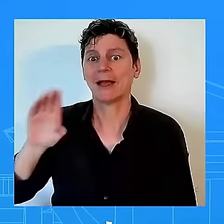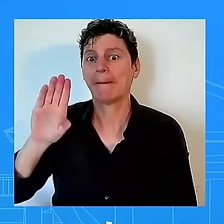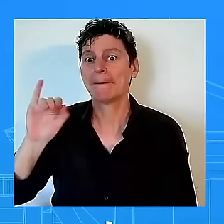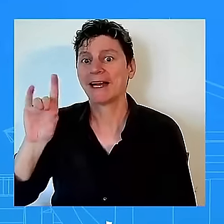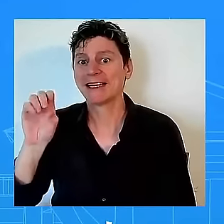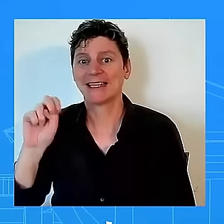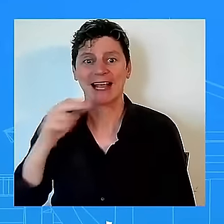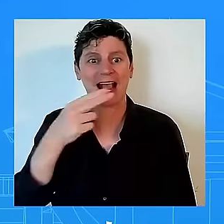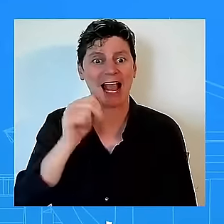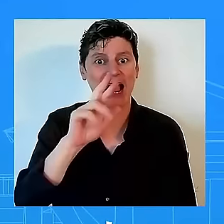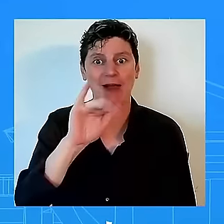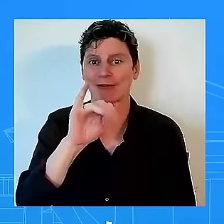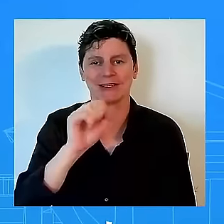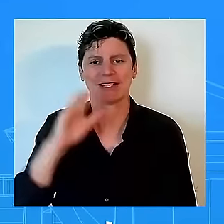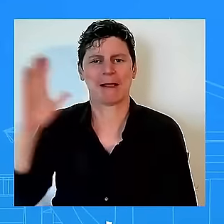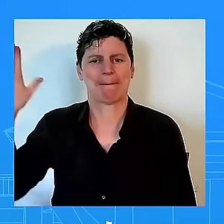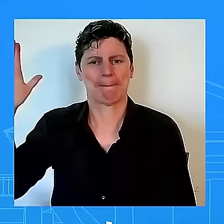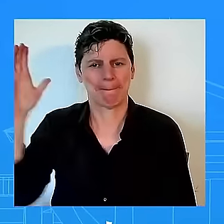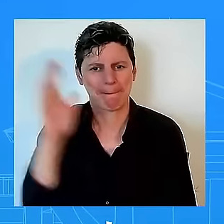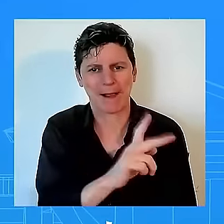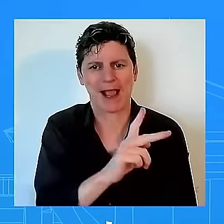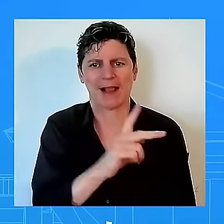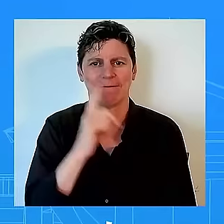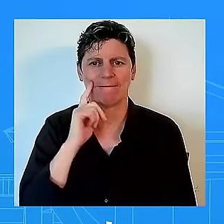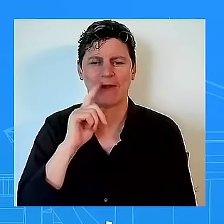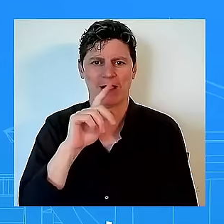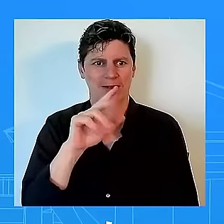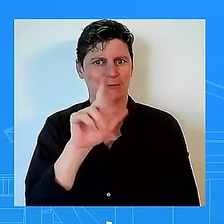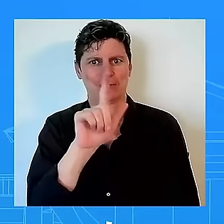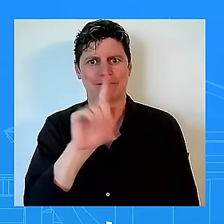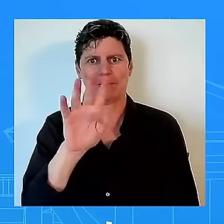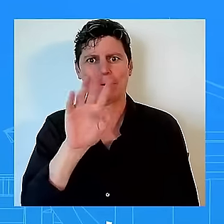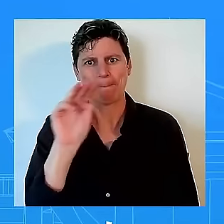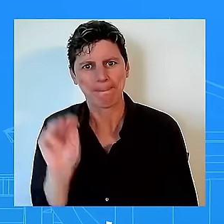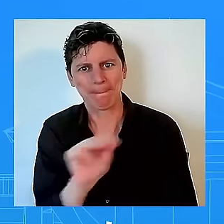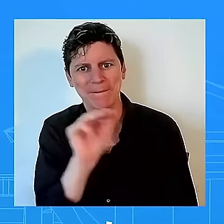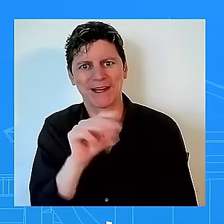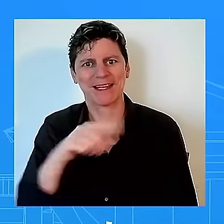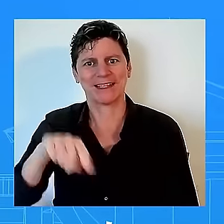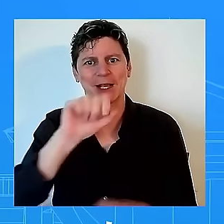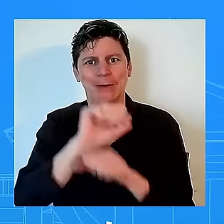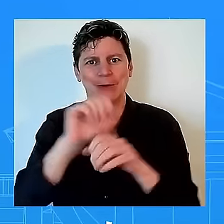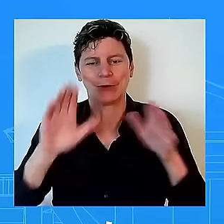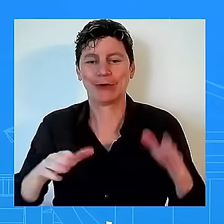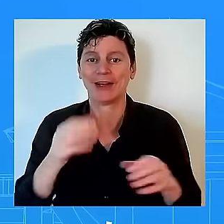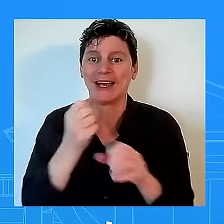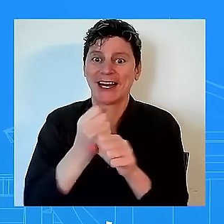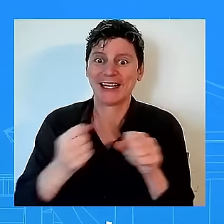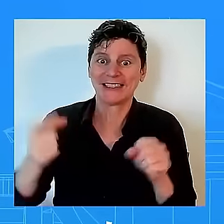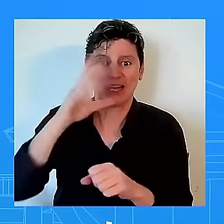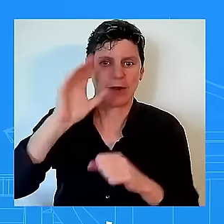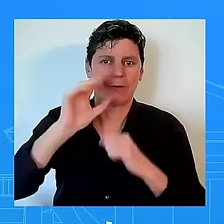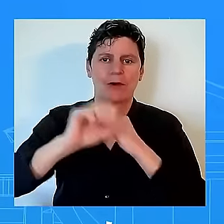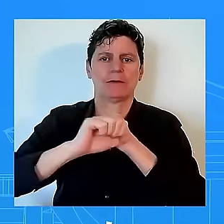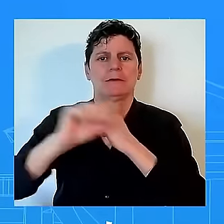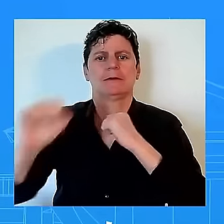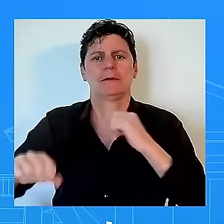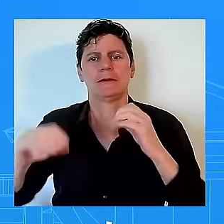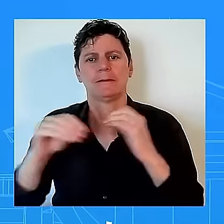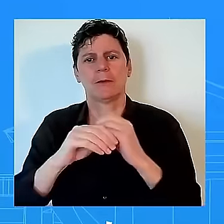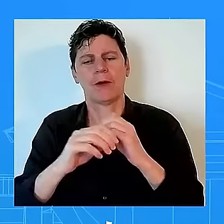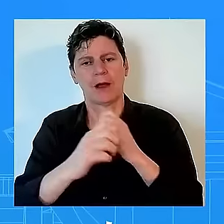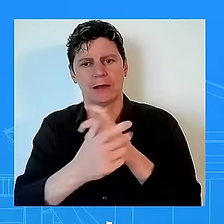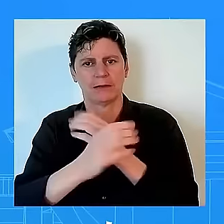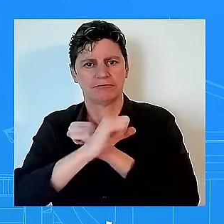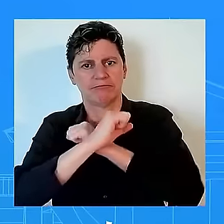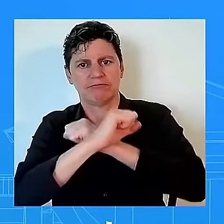we will extend protections to another three million workers uh that means our administration is ensuring higher paychecks and more time